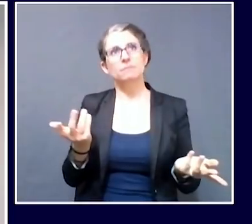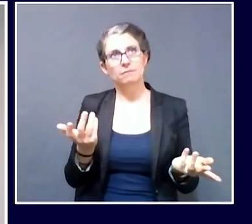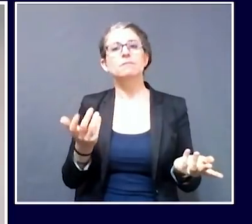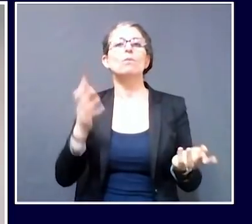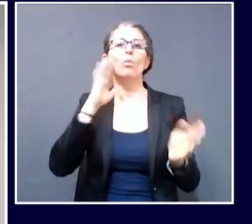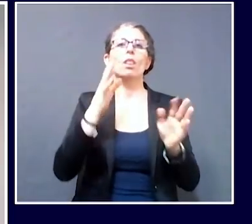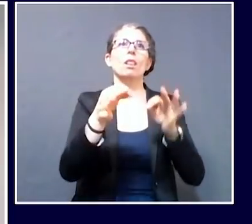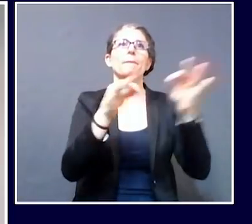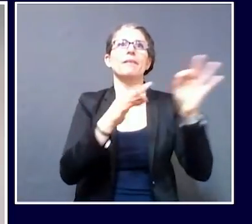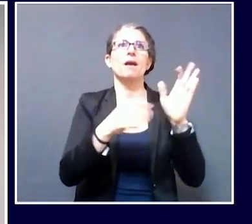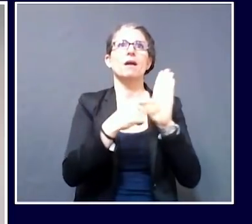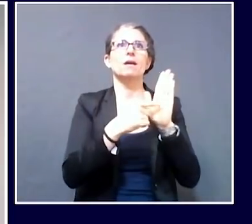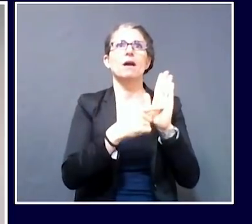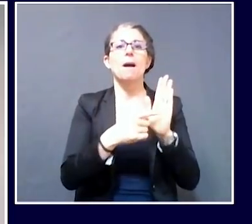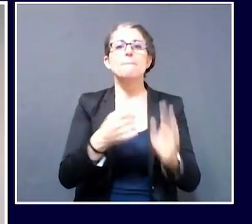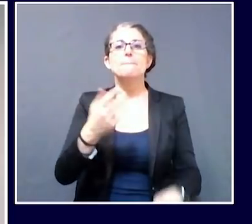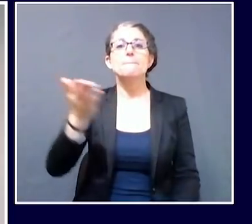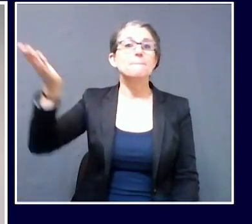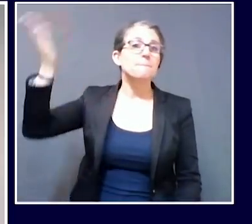may not. Thank you.